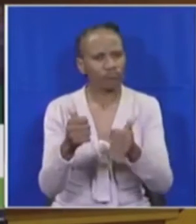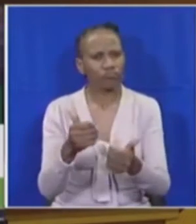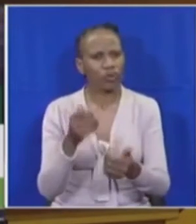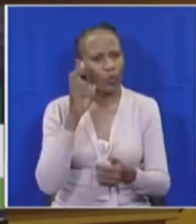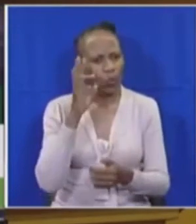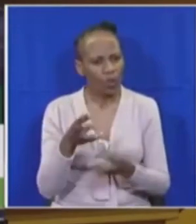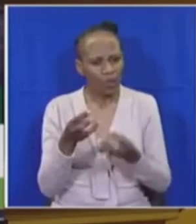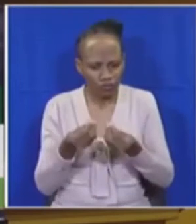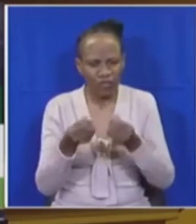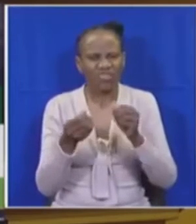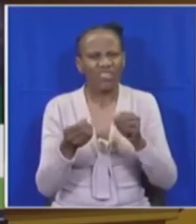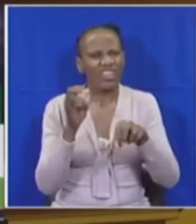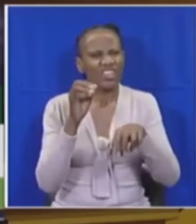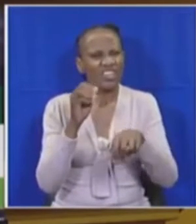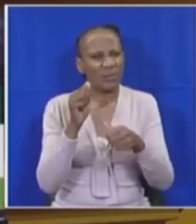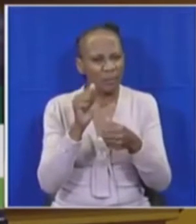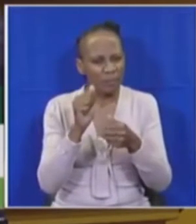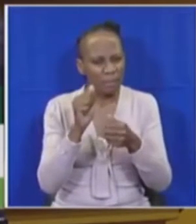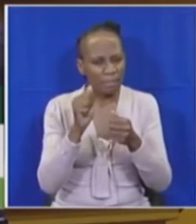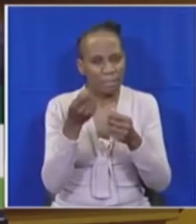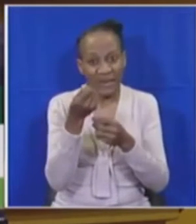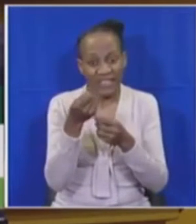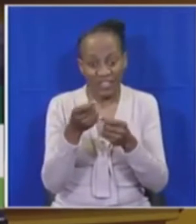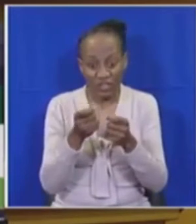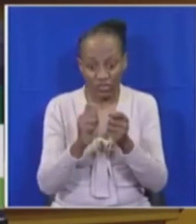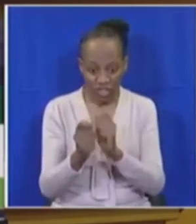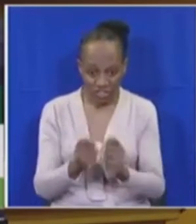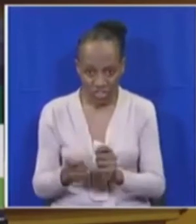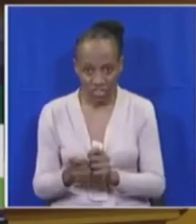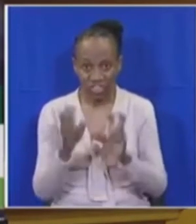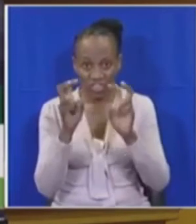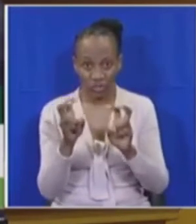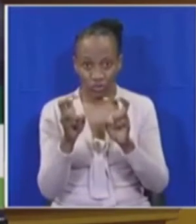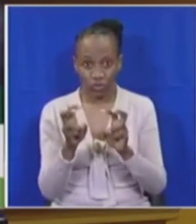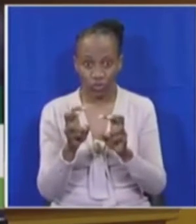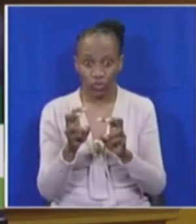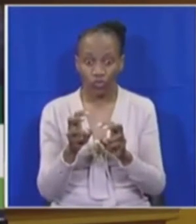market abuse, price-fixing and